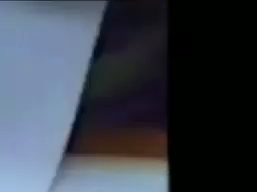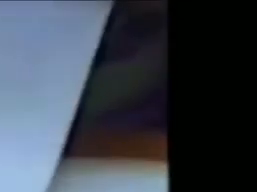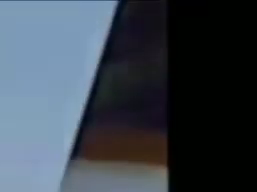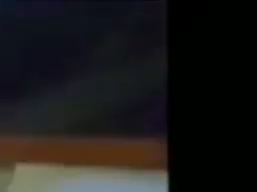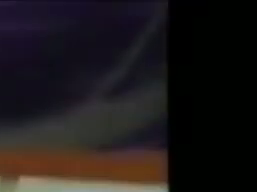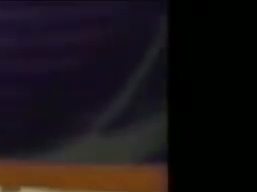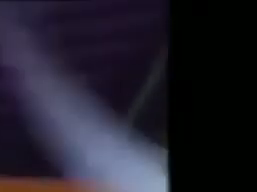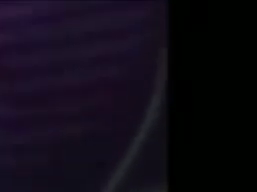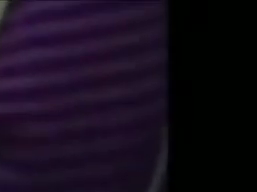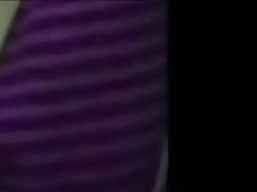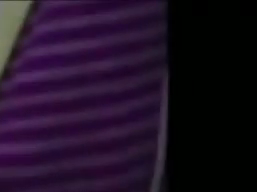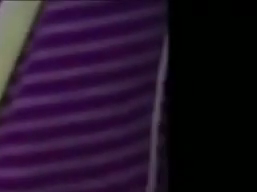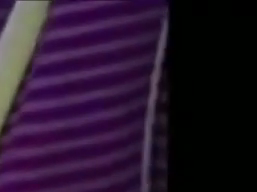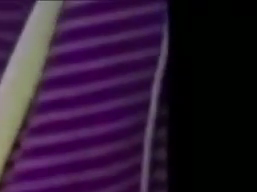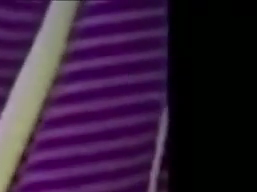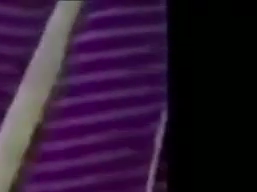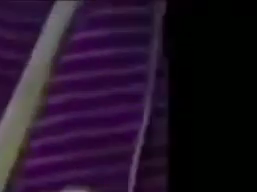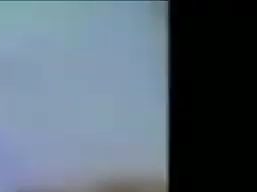definitely.